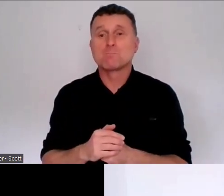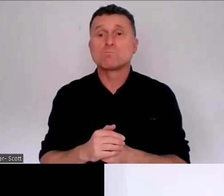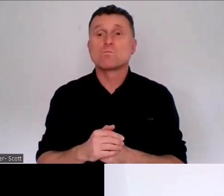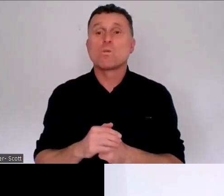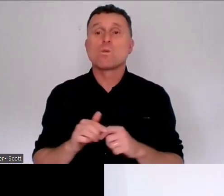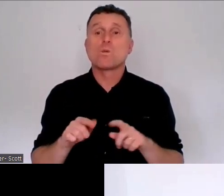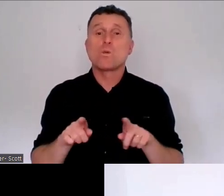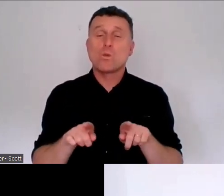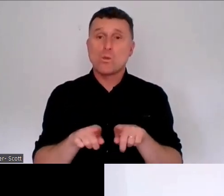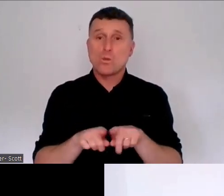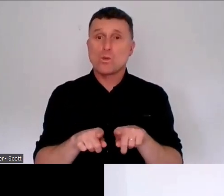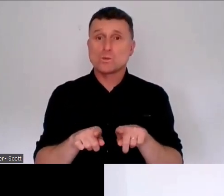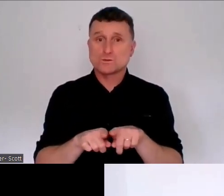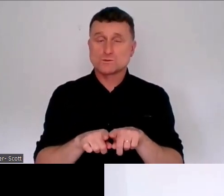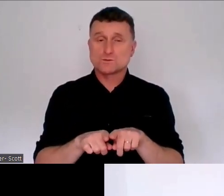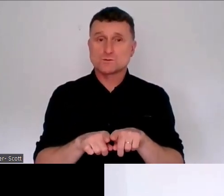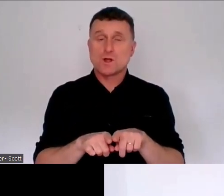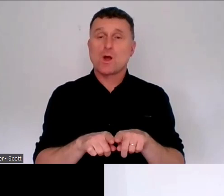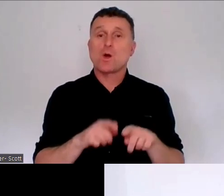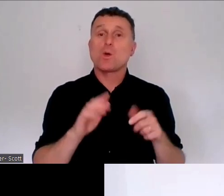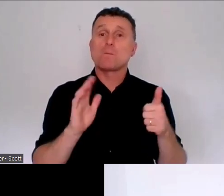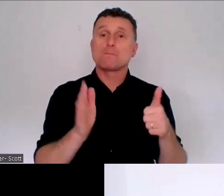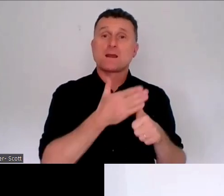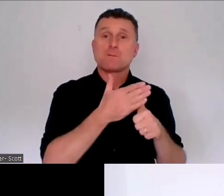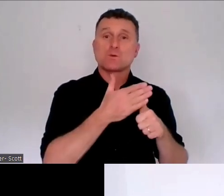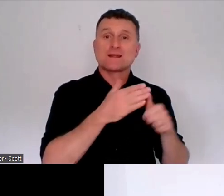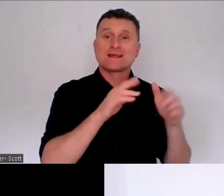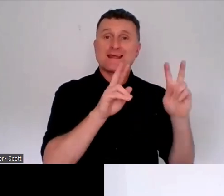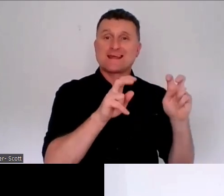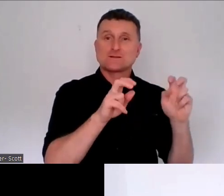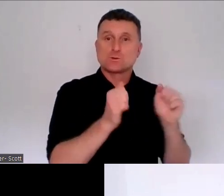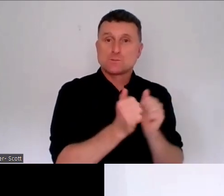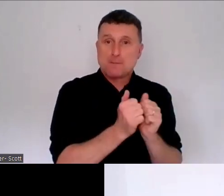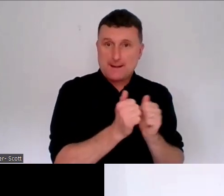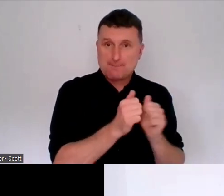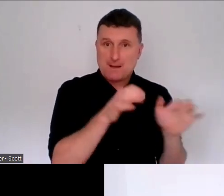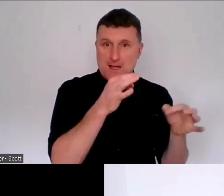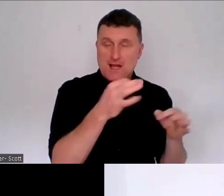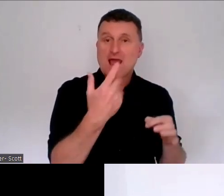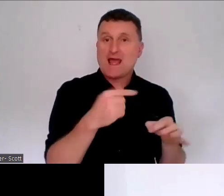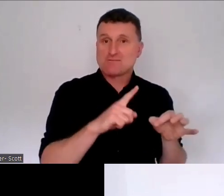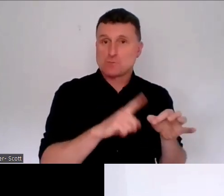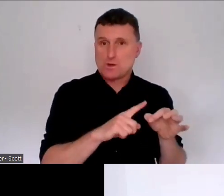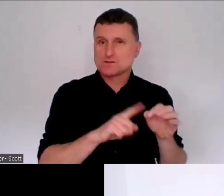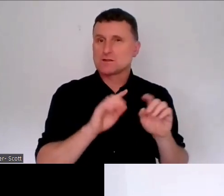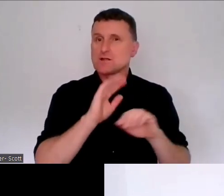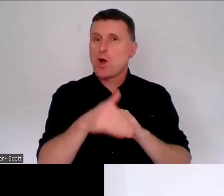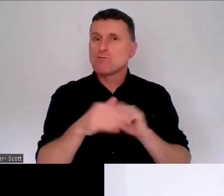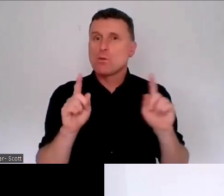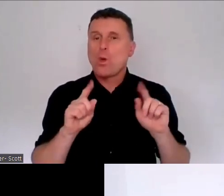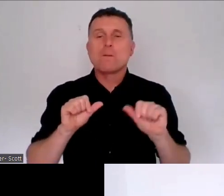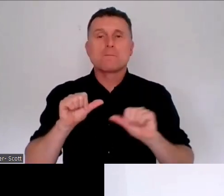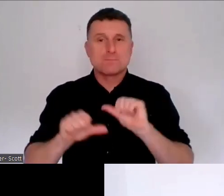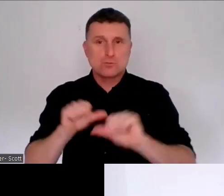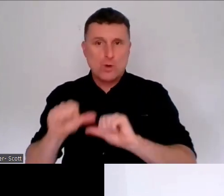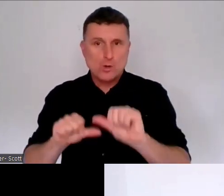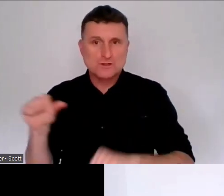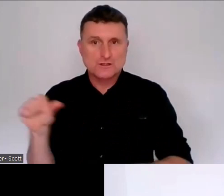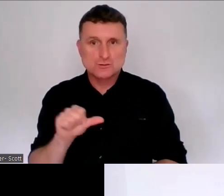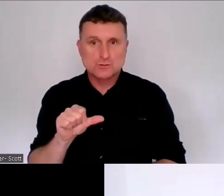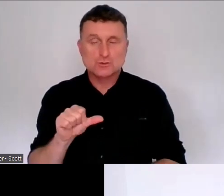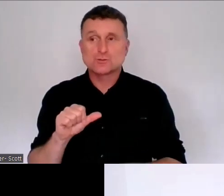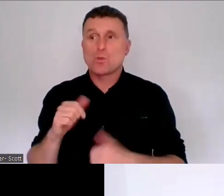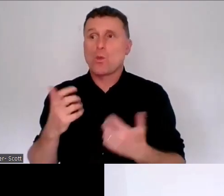preliminary issues paper, not just about what the processes should be, but what can make them work better,